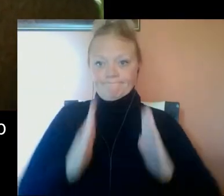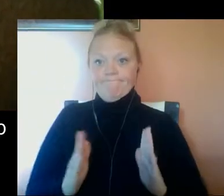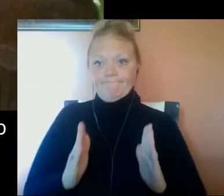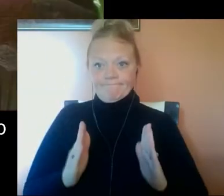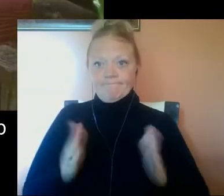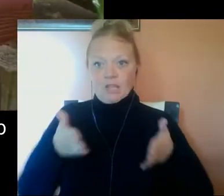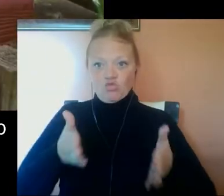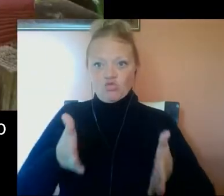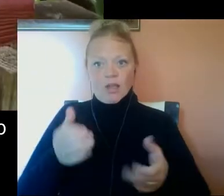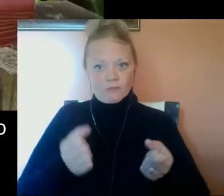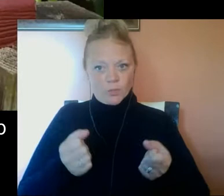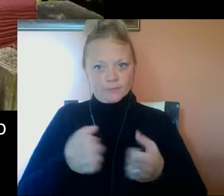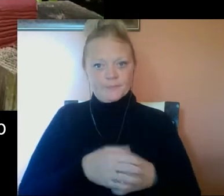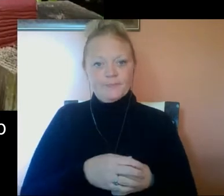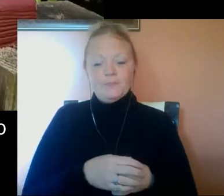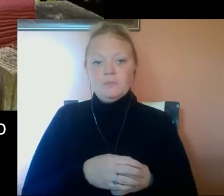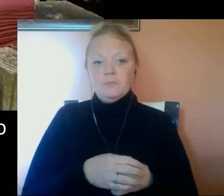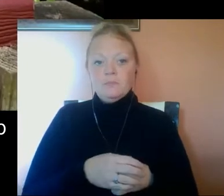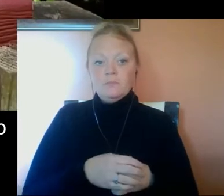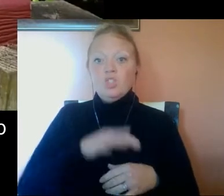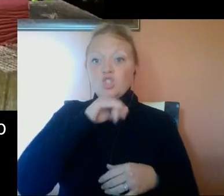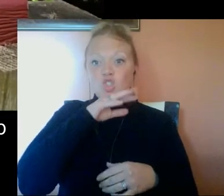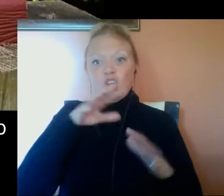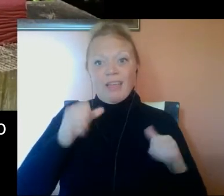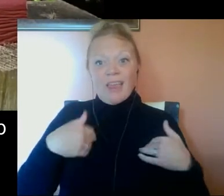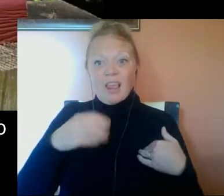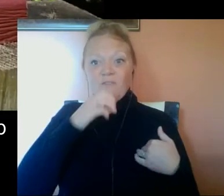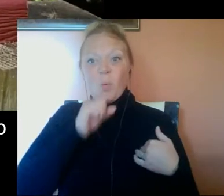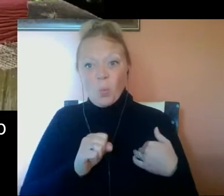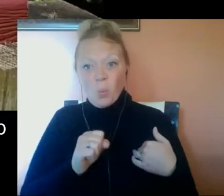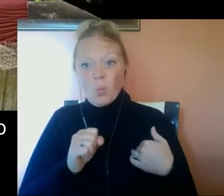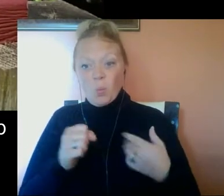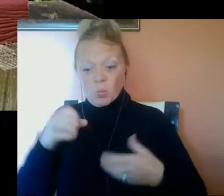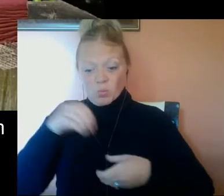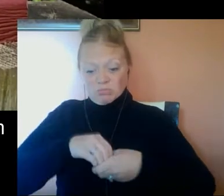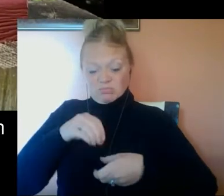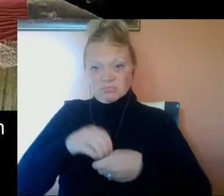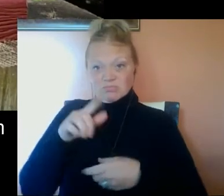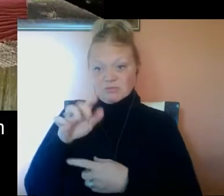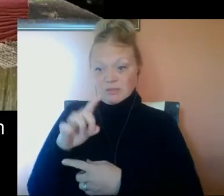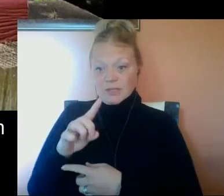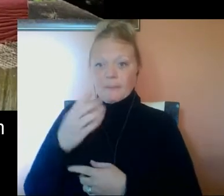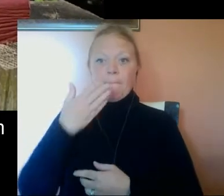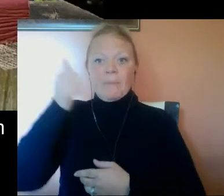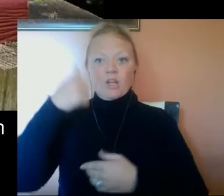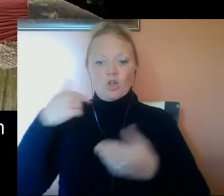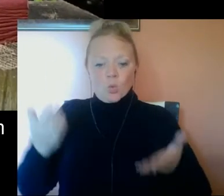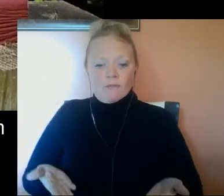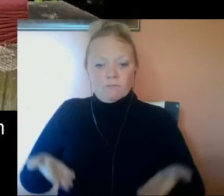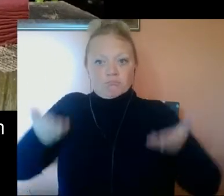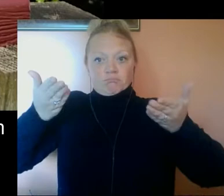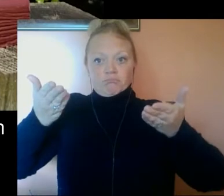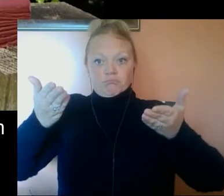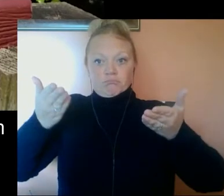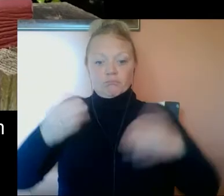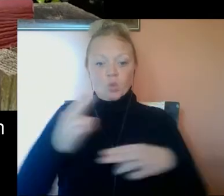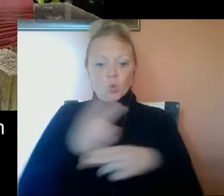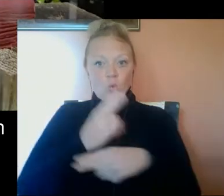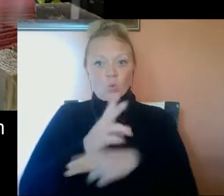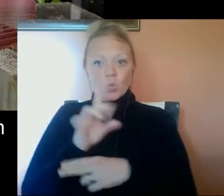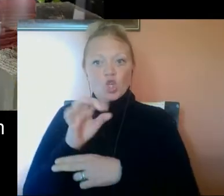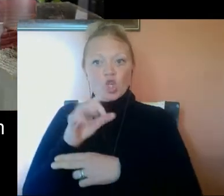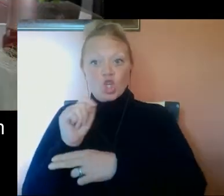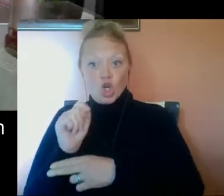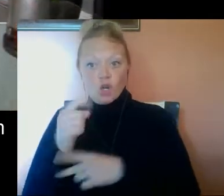and drip line. Dirt can have old lead paint chips or dust, so it's best to create a raised bed garden using dirt bought from the